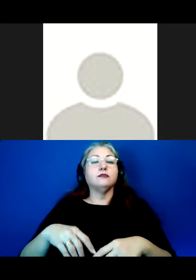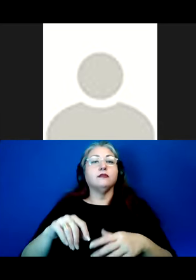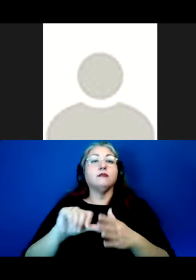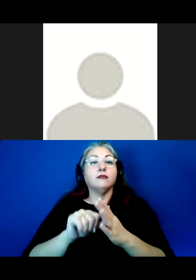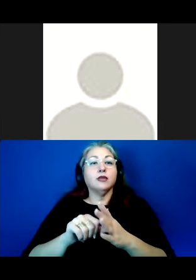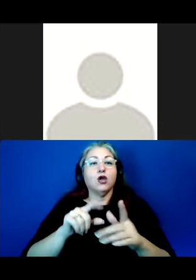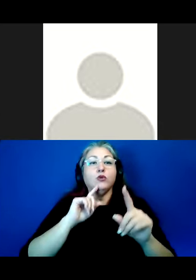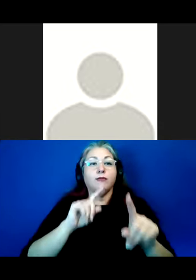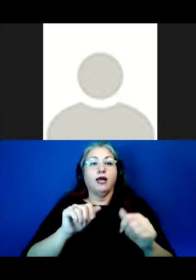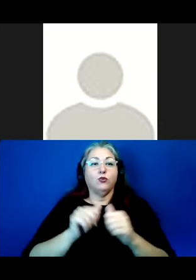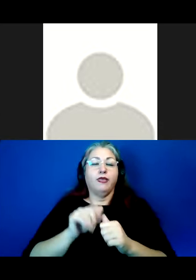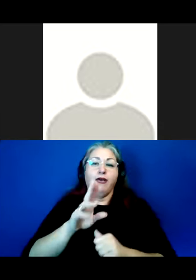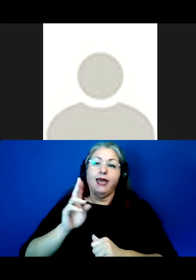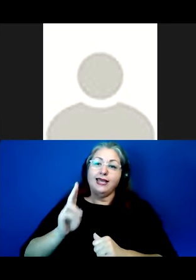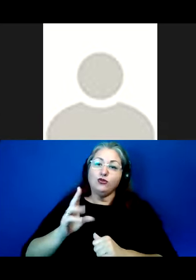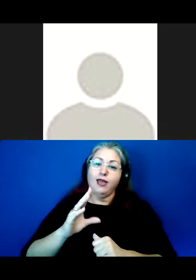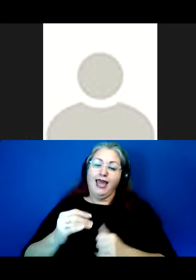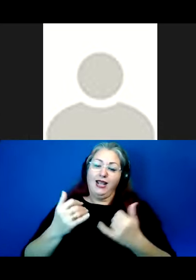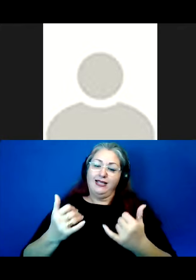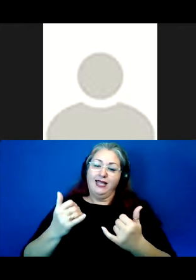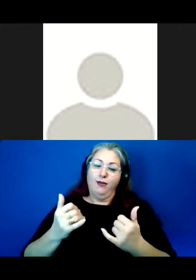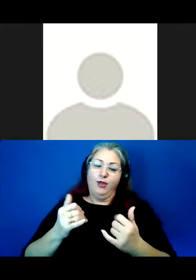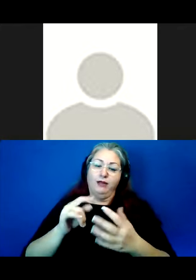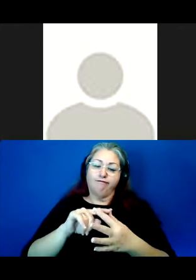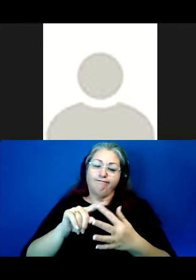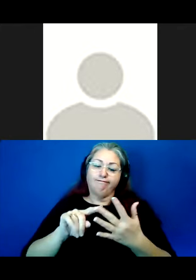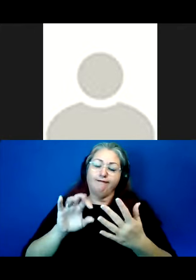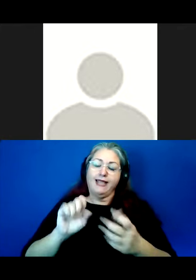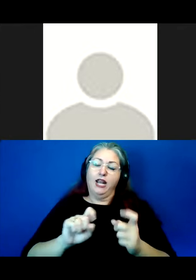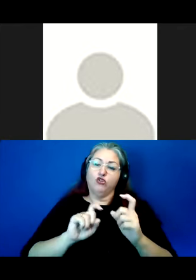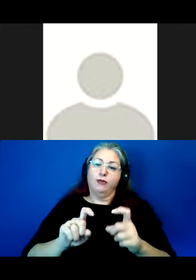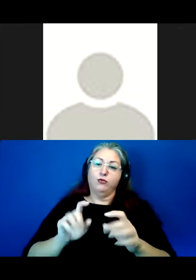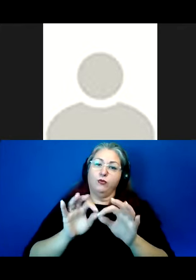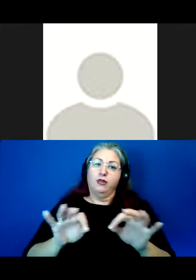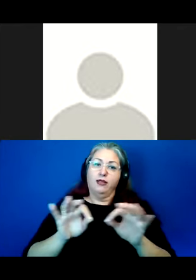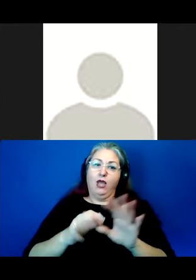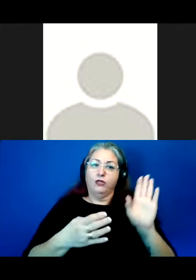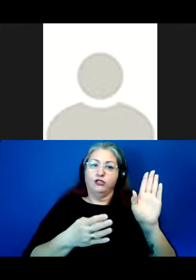does this in response to the historical and contemporary factors that contribute to language shift.